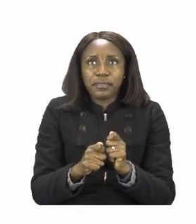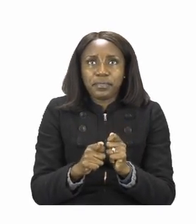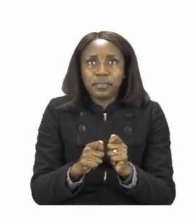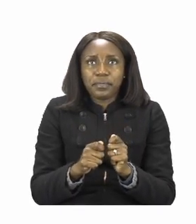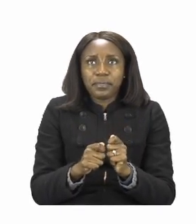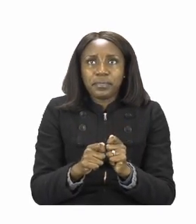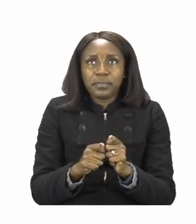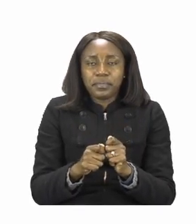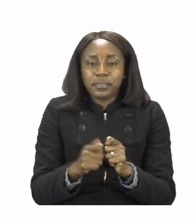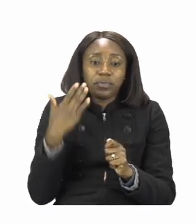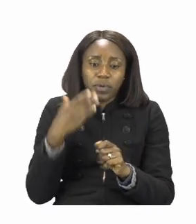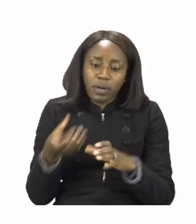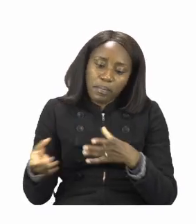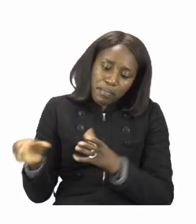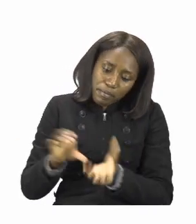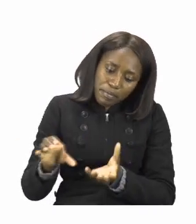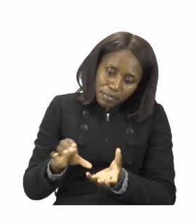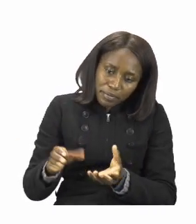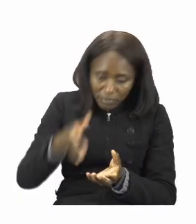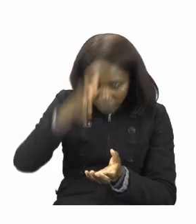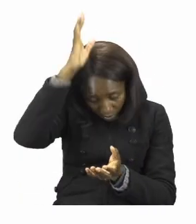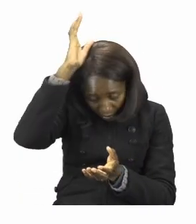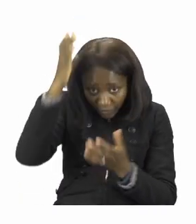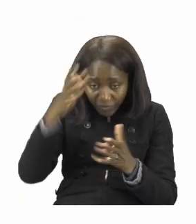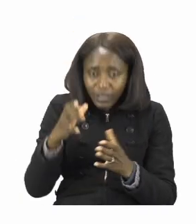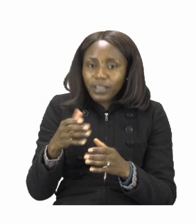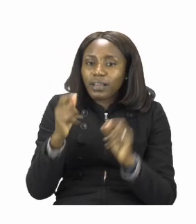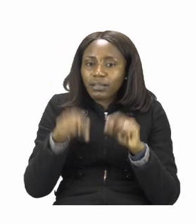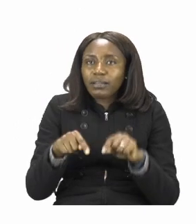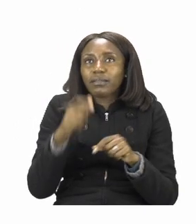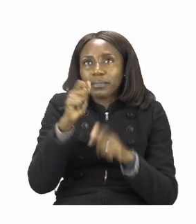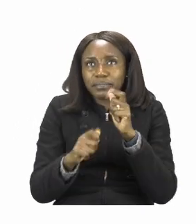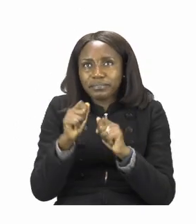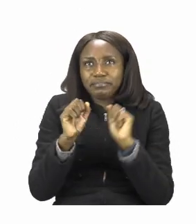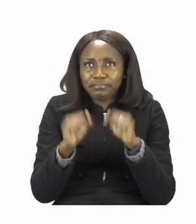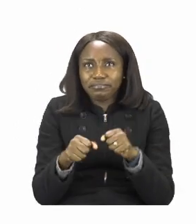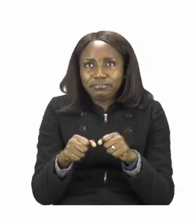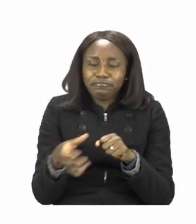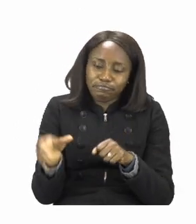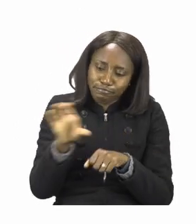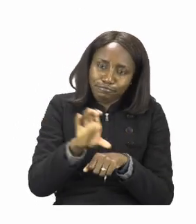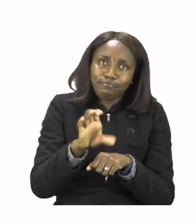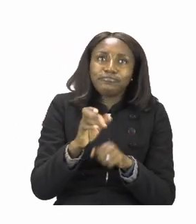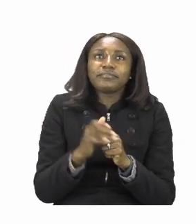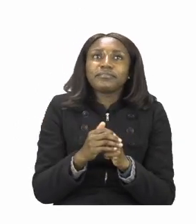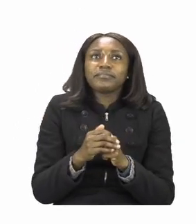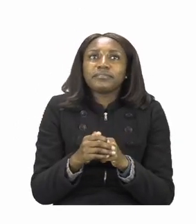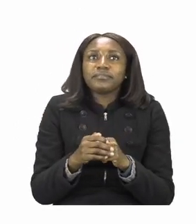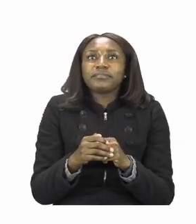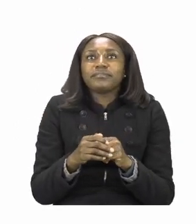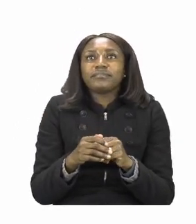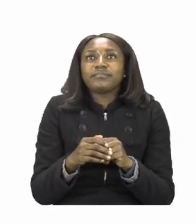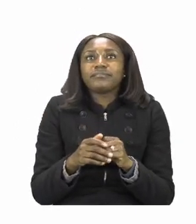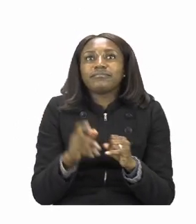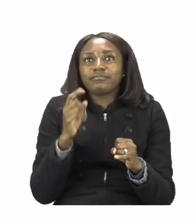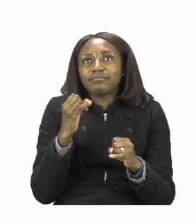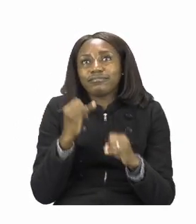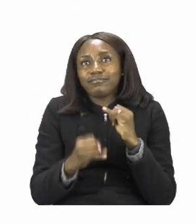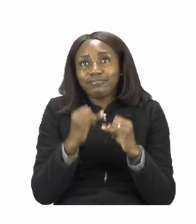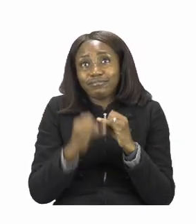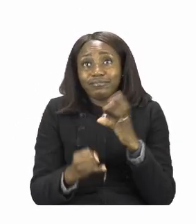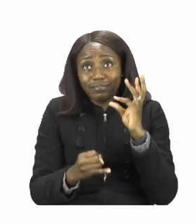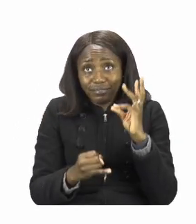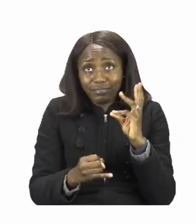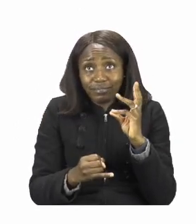putting our cereal, we need to put our milk. Then the last one will be of the boy